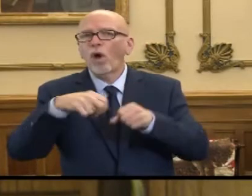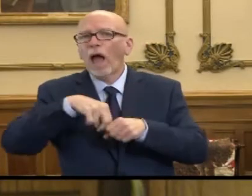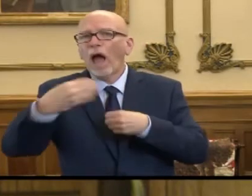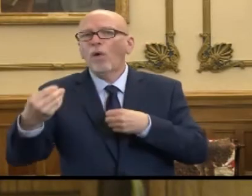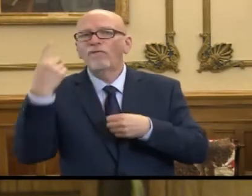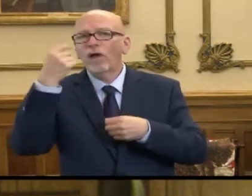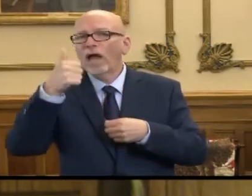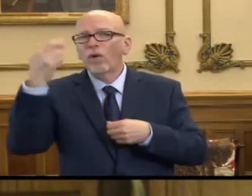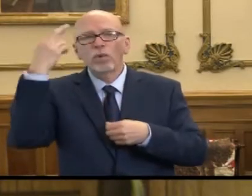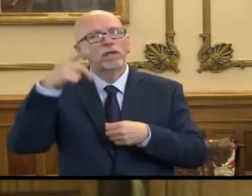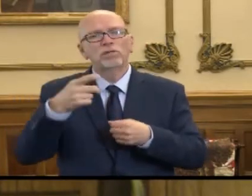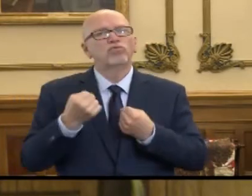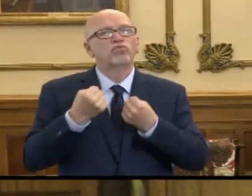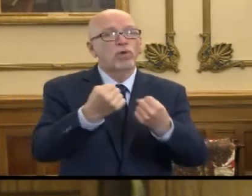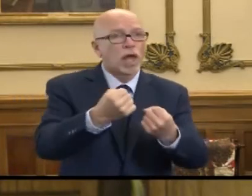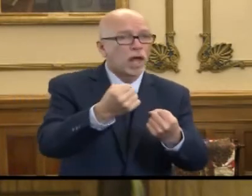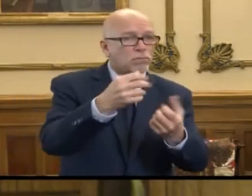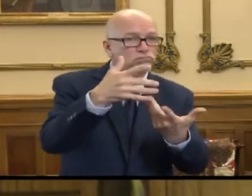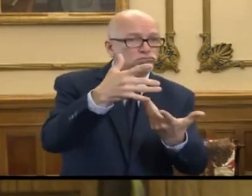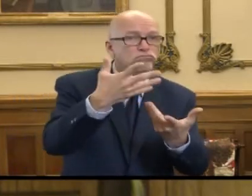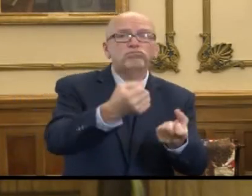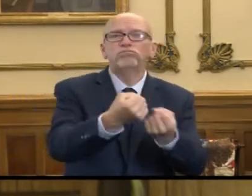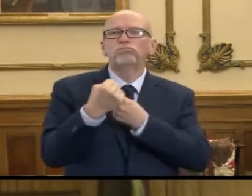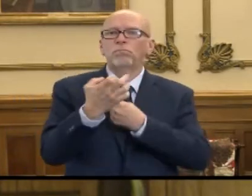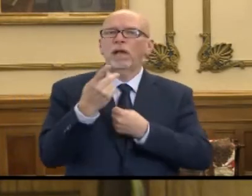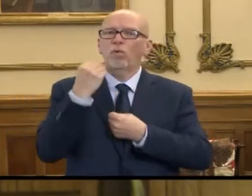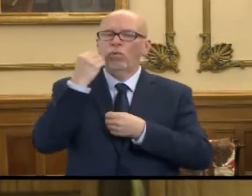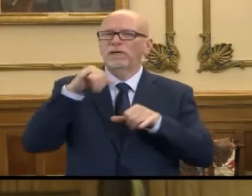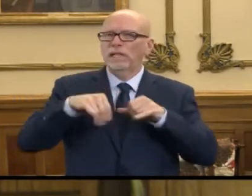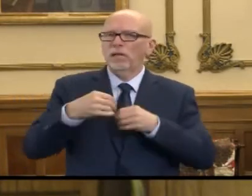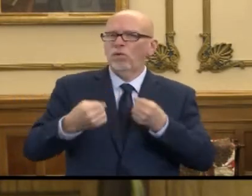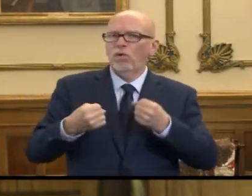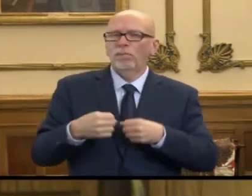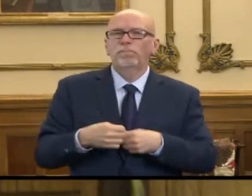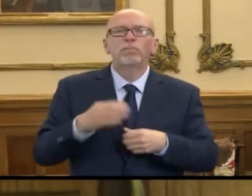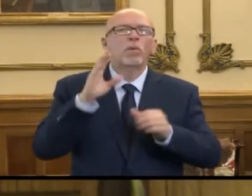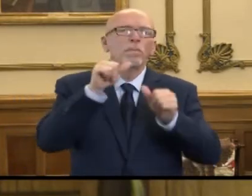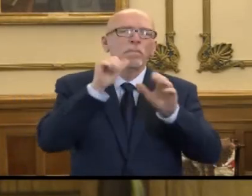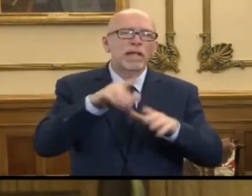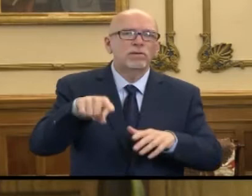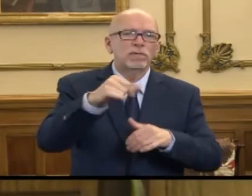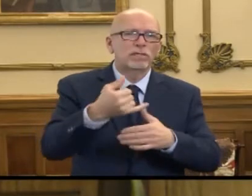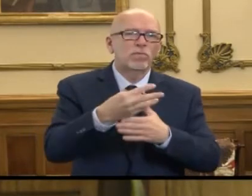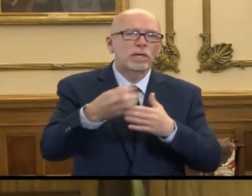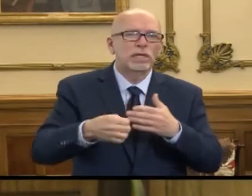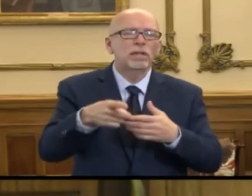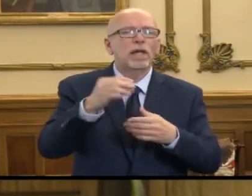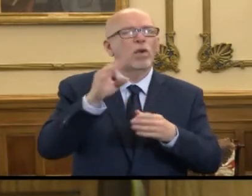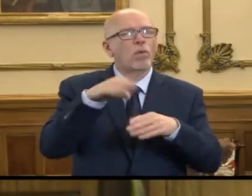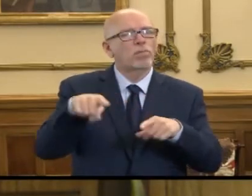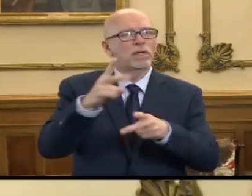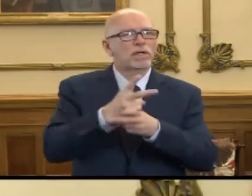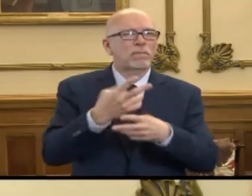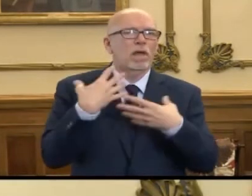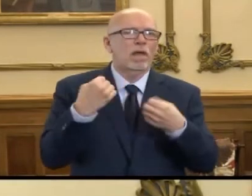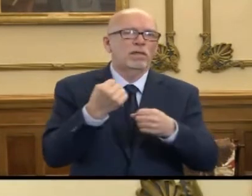when you reach home again. I wish everyone a very blessed weekend, and I hope that everyone stays healthy and safe.